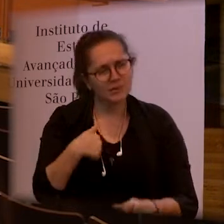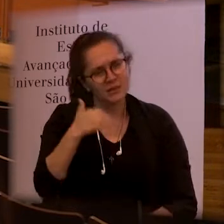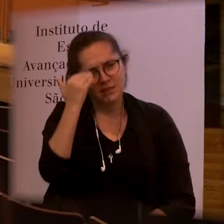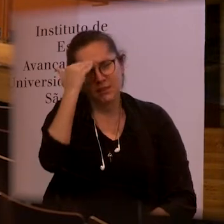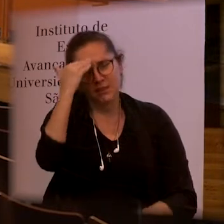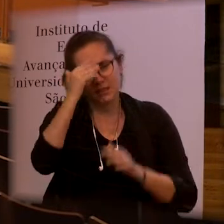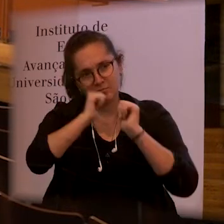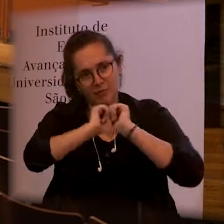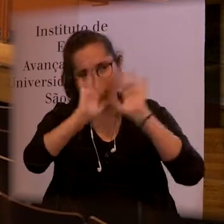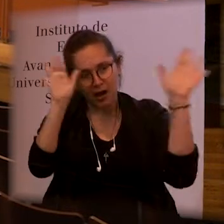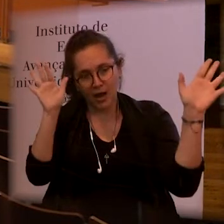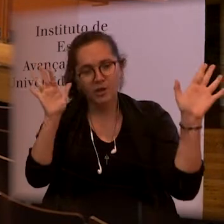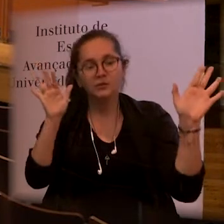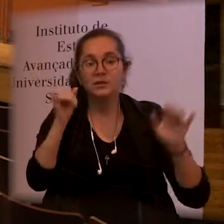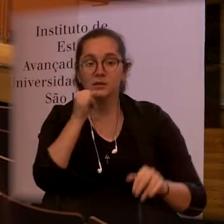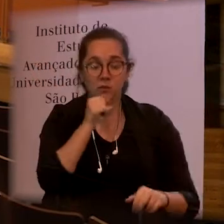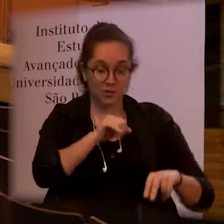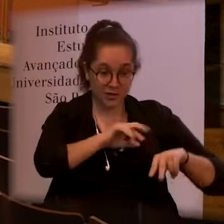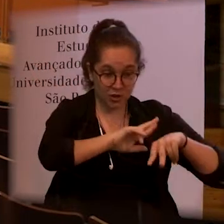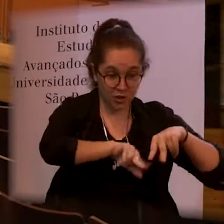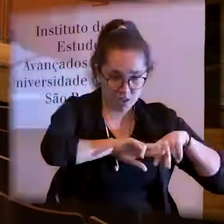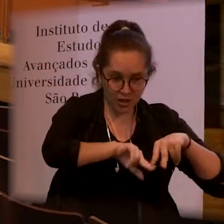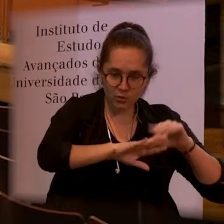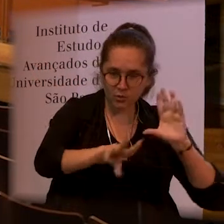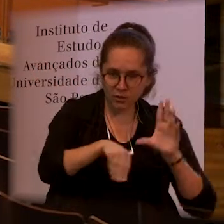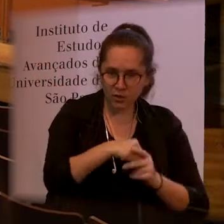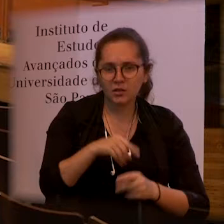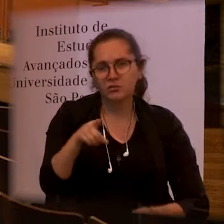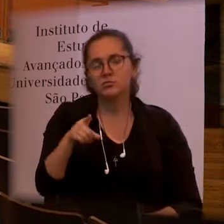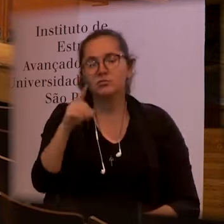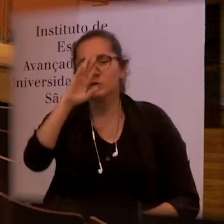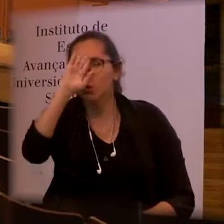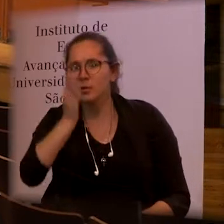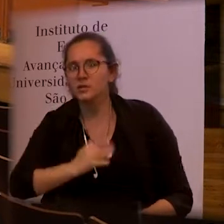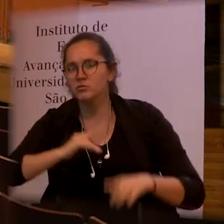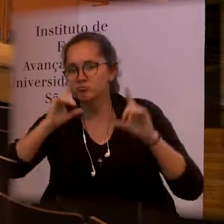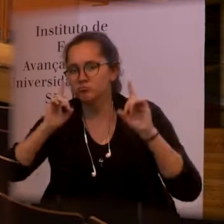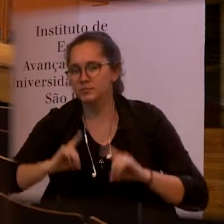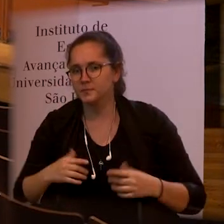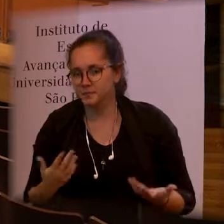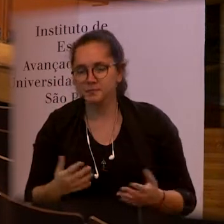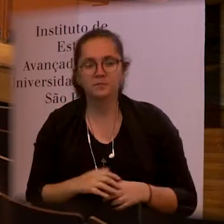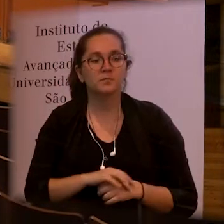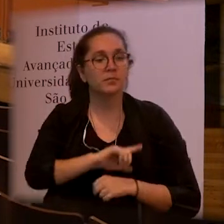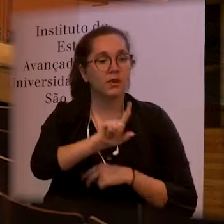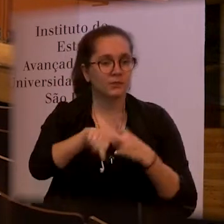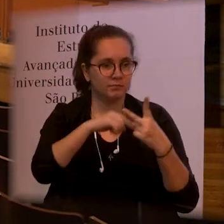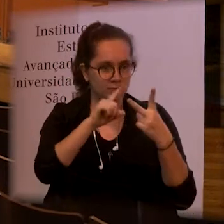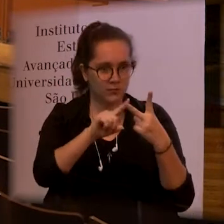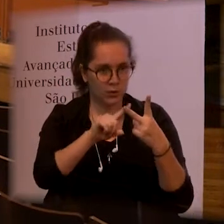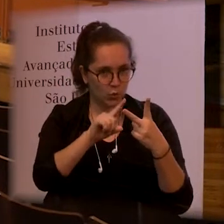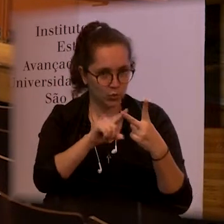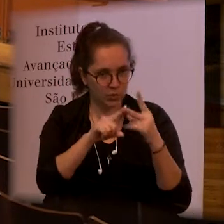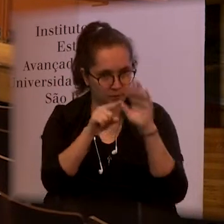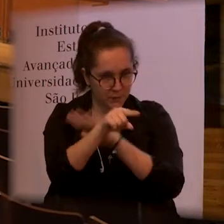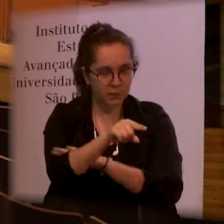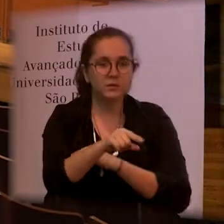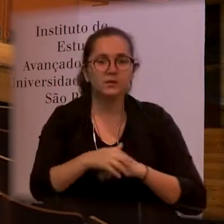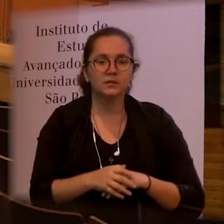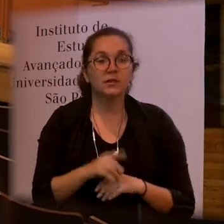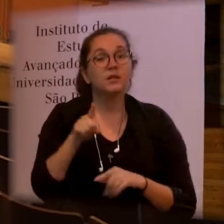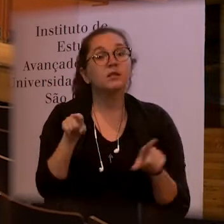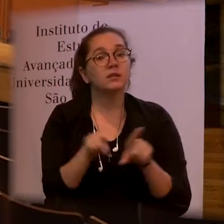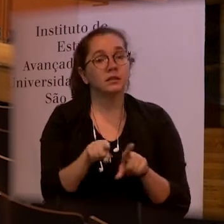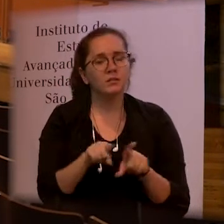this subject on this perspective of gender what would be the challenge of Brazil concerning this disability towards girls and the second